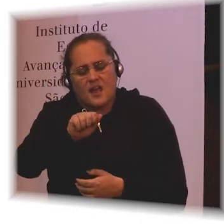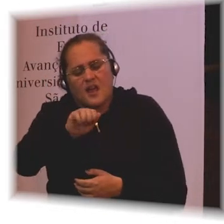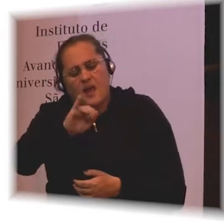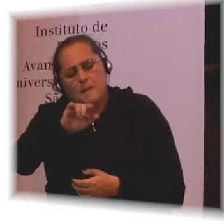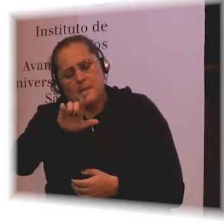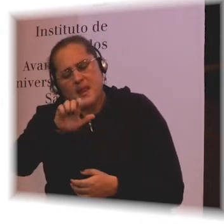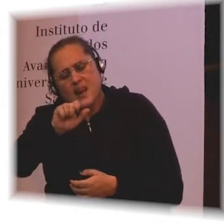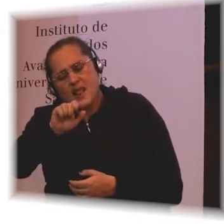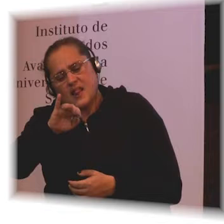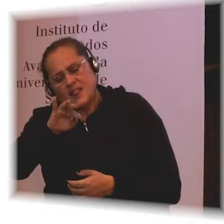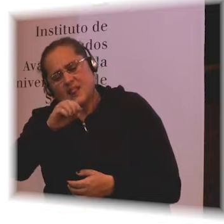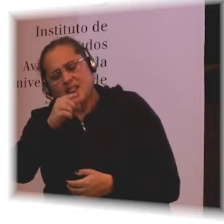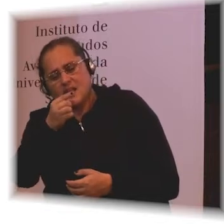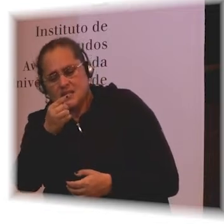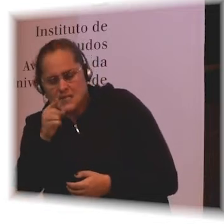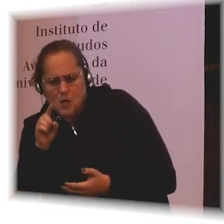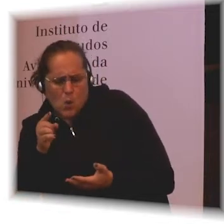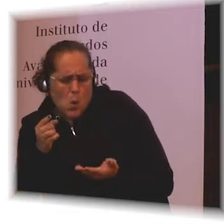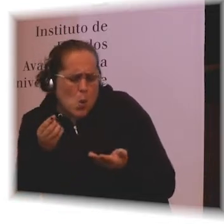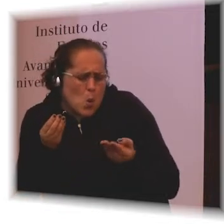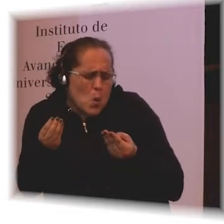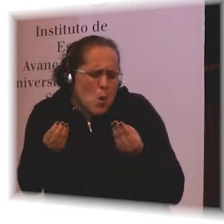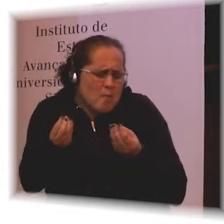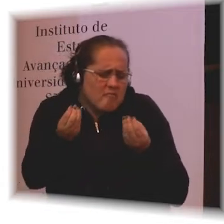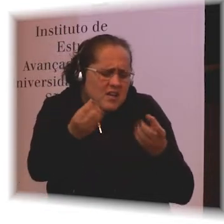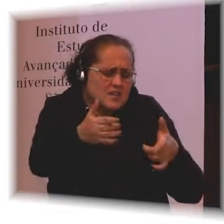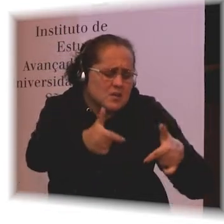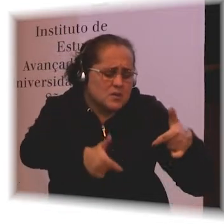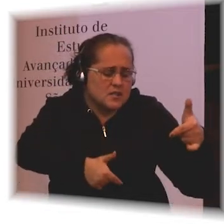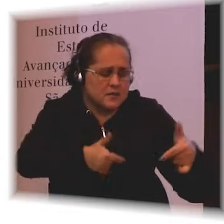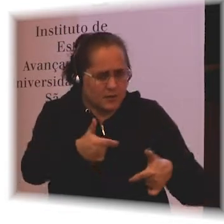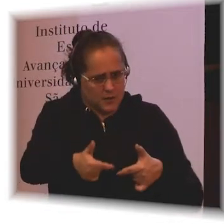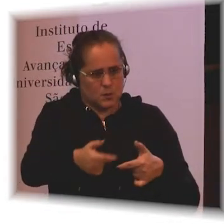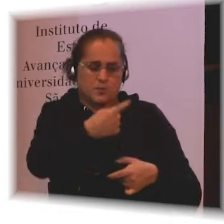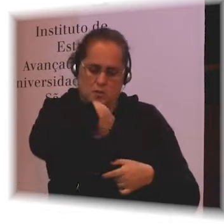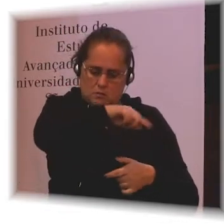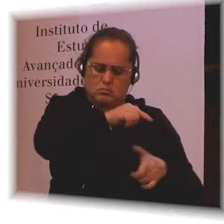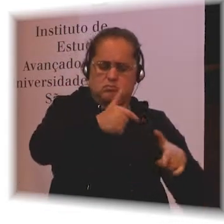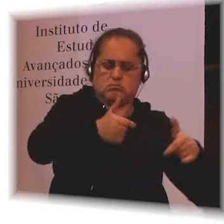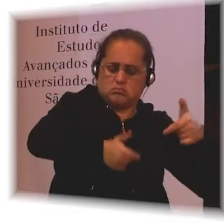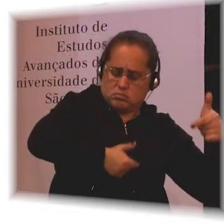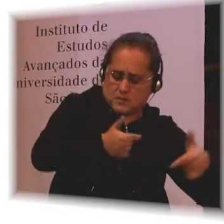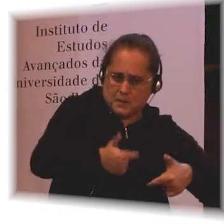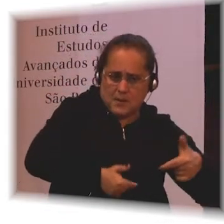delivering the service. And so we have been working a little bit in this area.